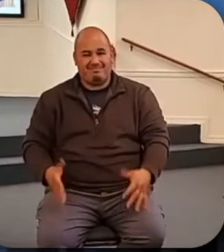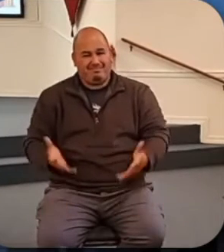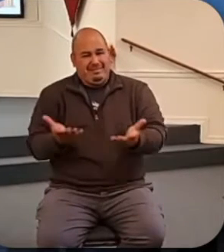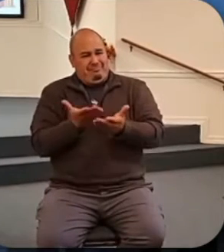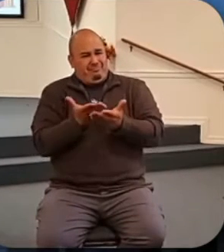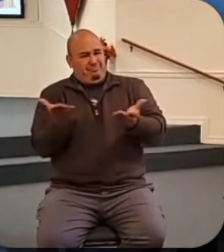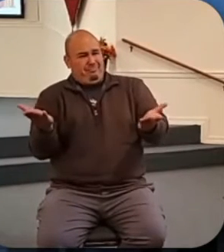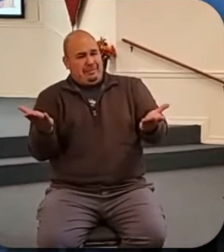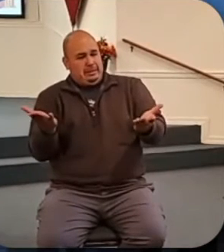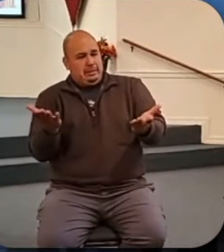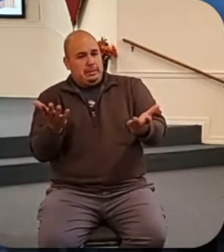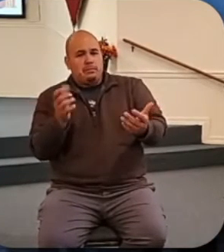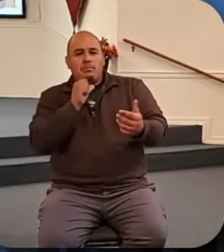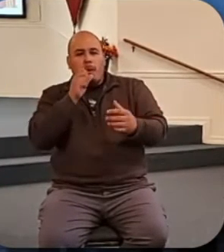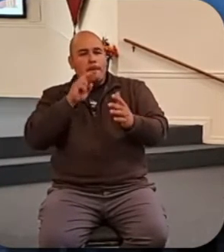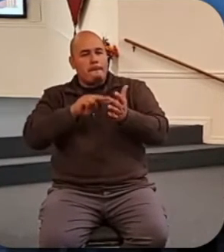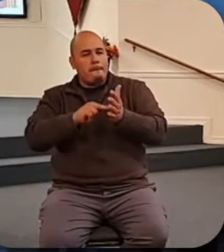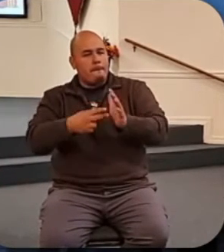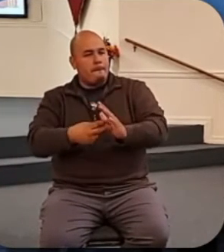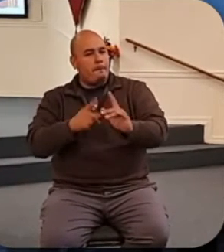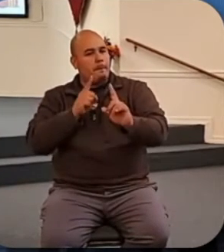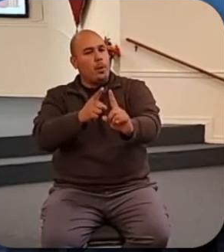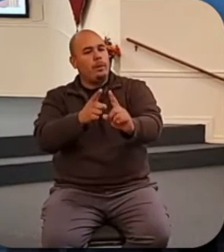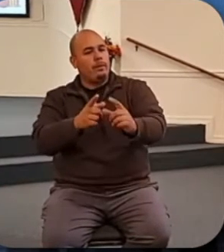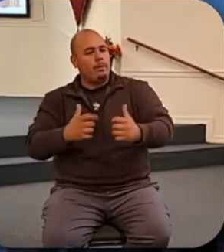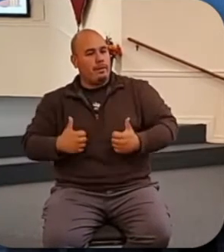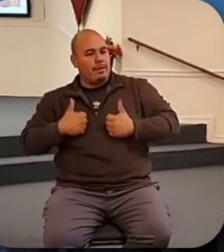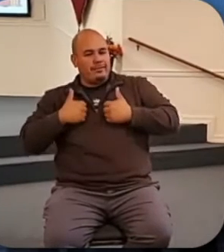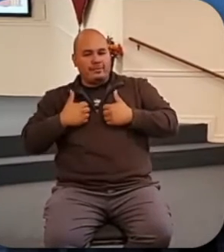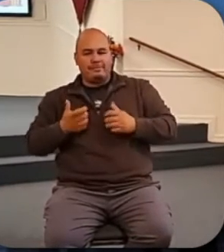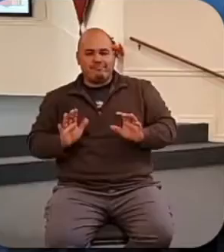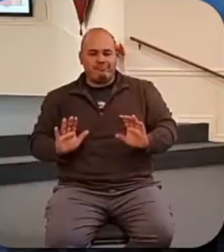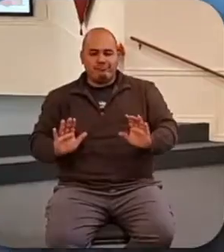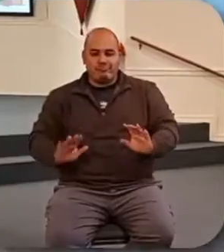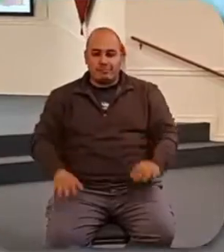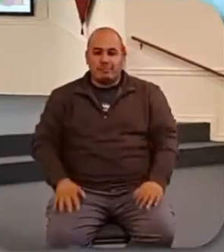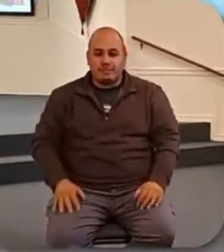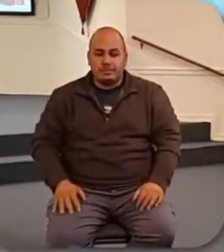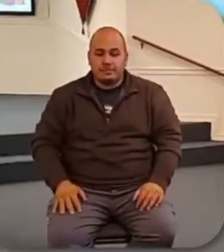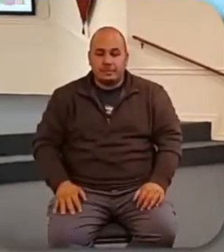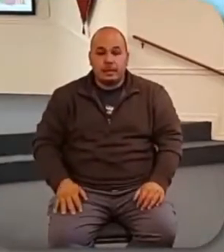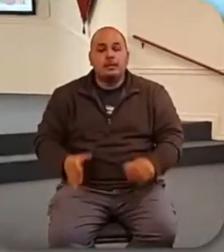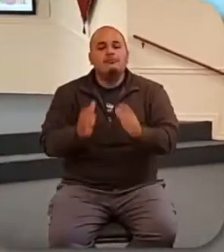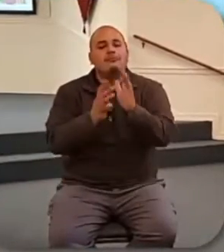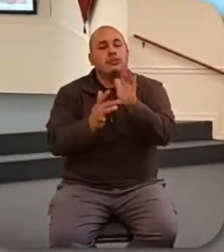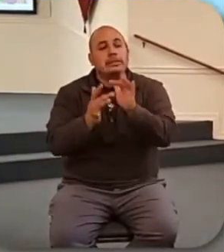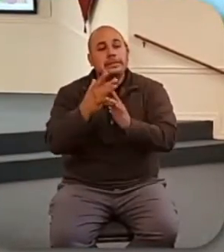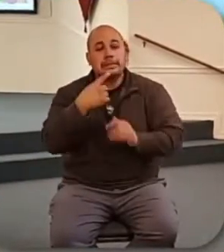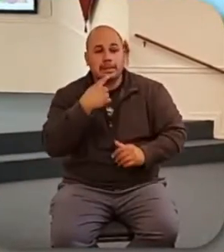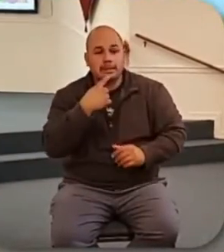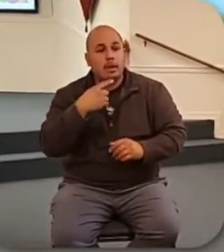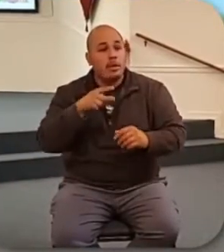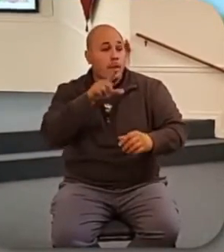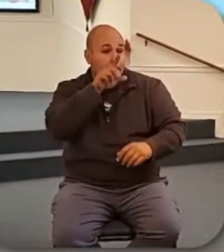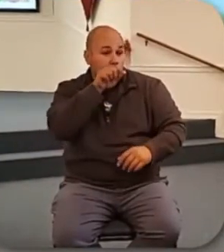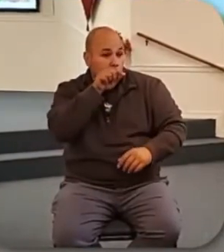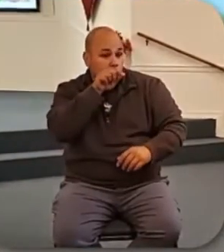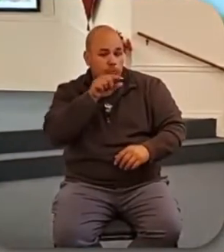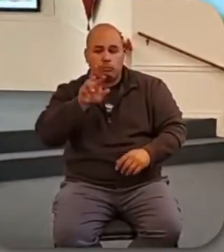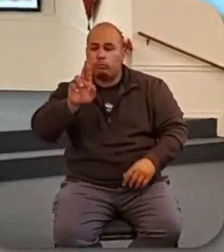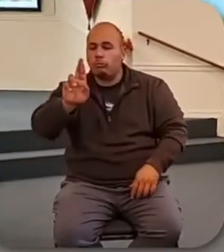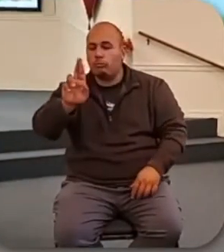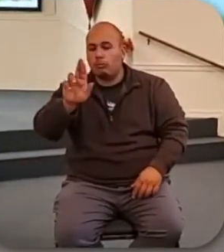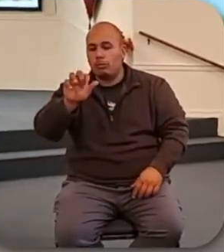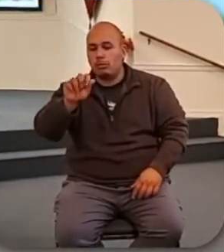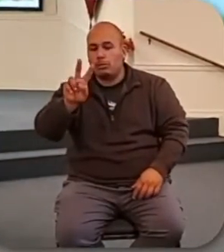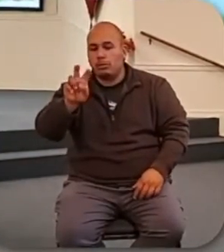life is about. In fact, Jesus says, consider the ravens, big